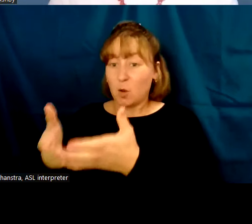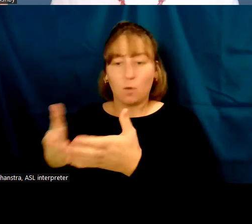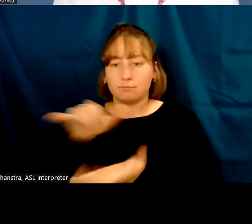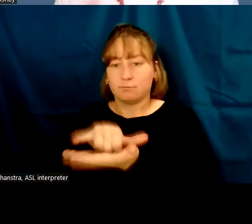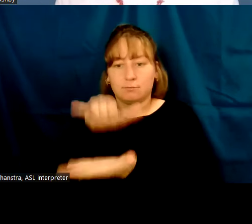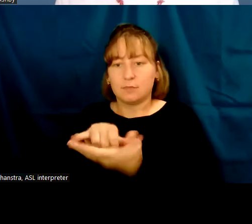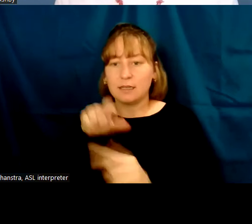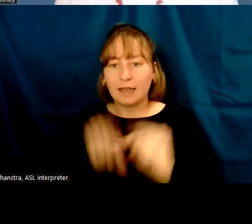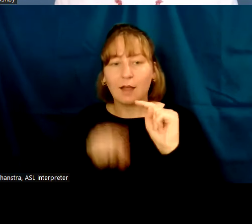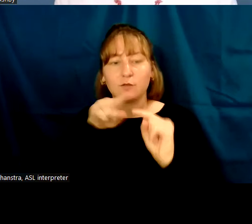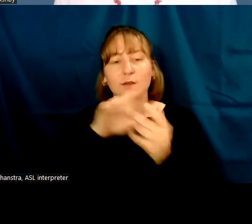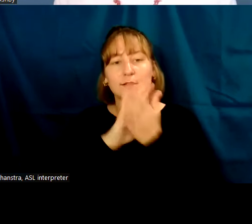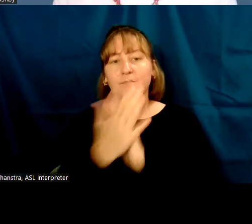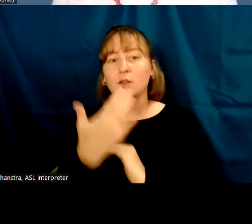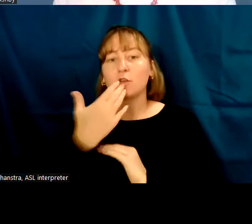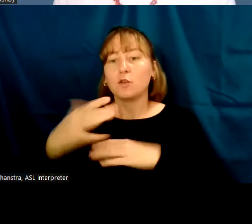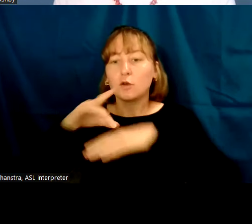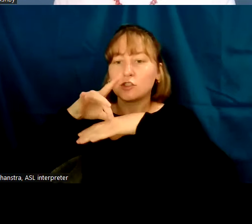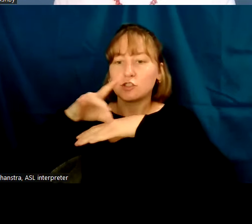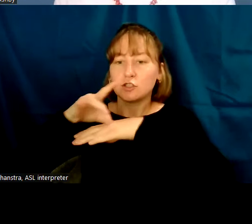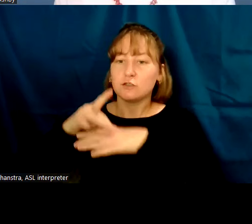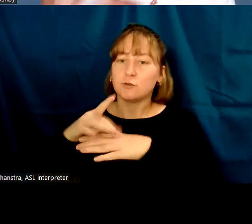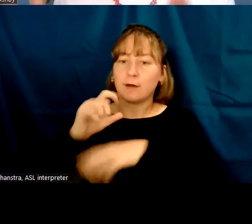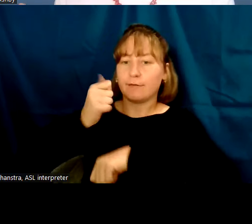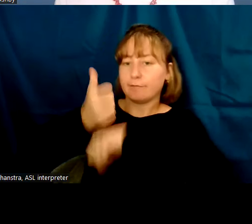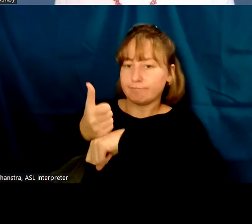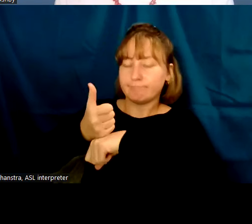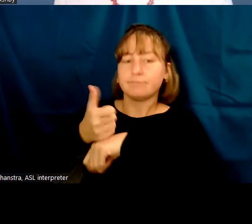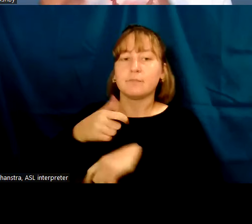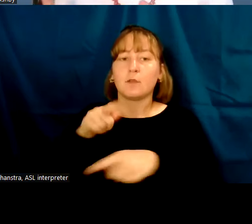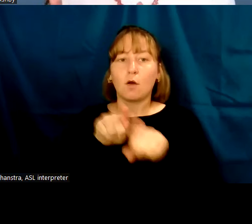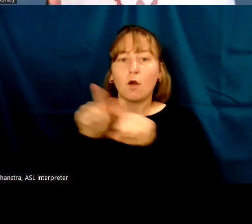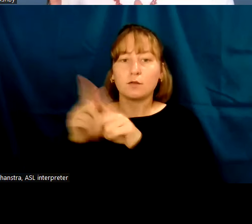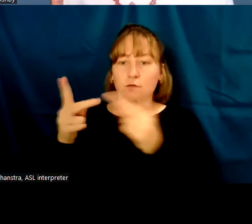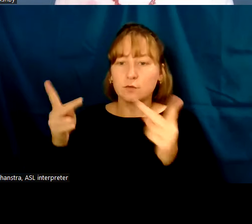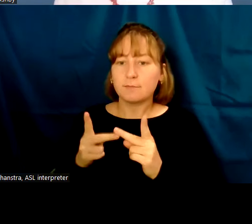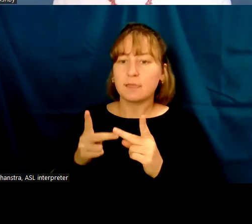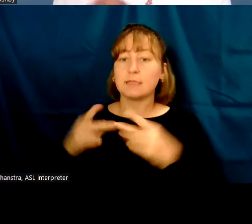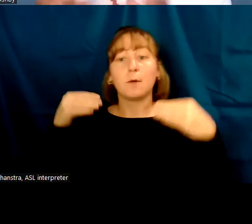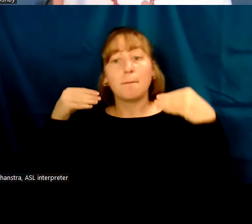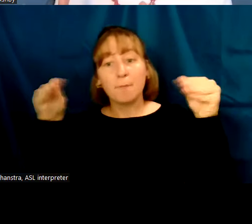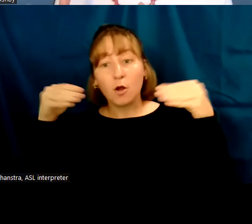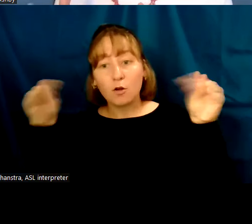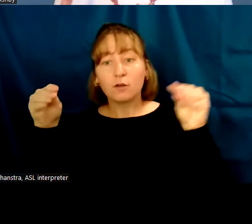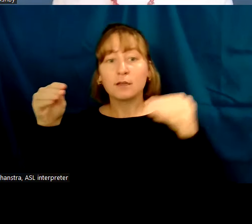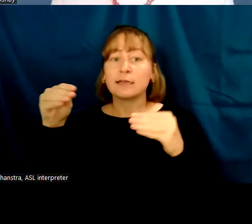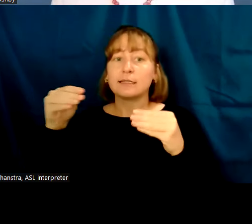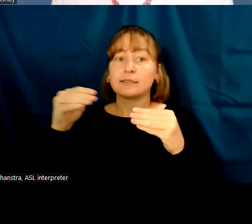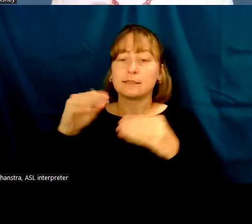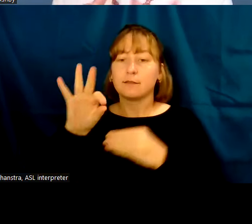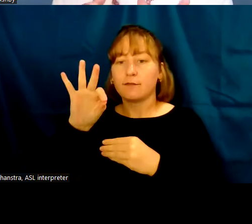becomes a good geographic marker and also a place where markets, forts,